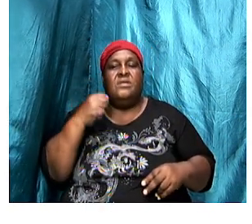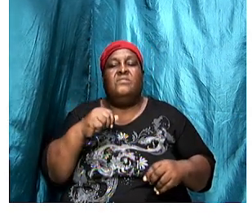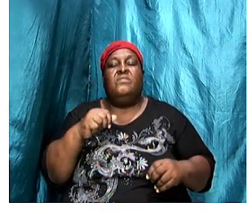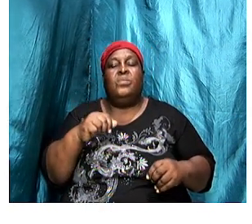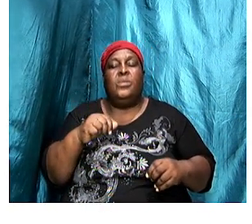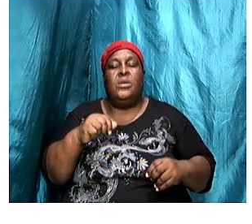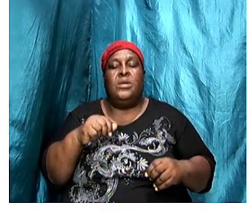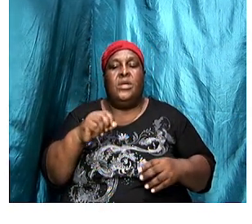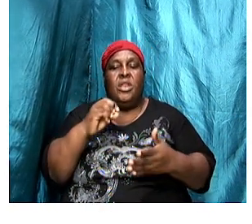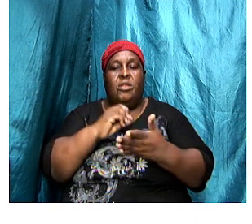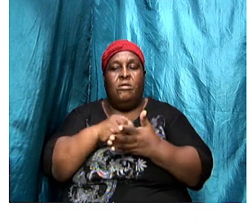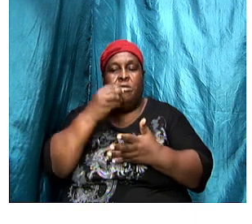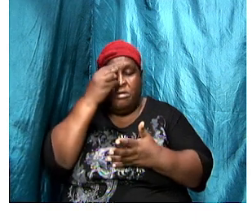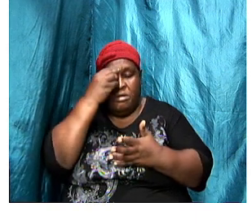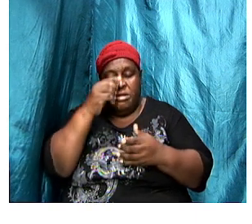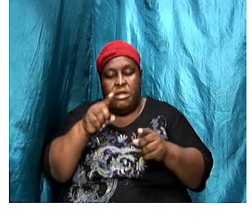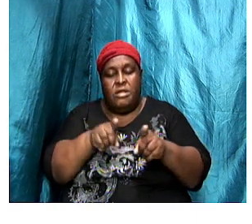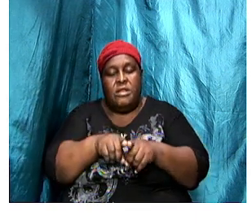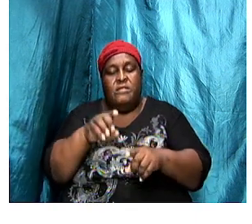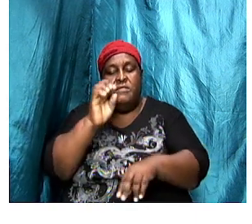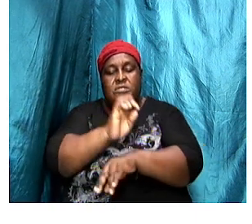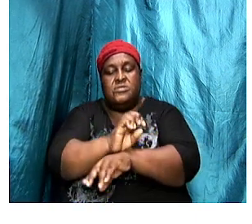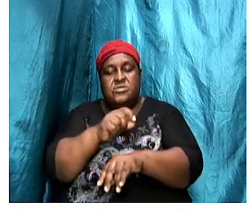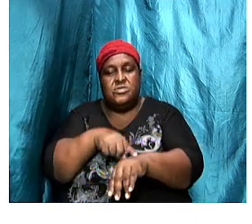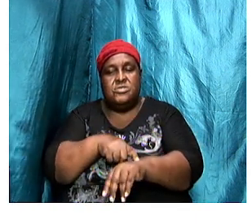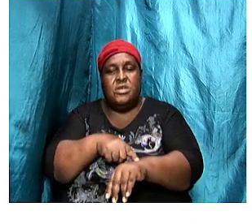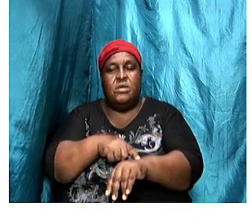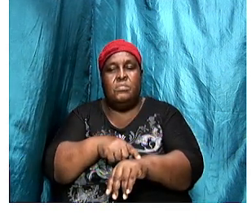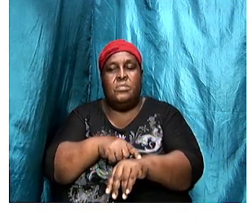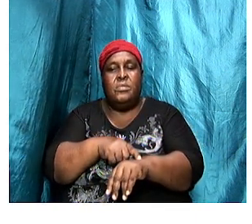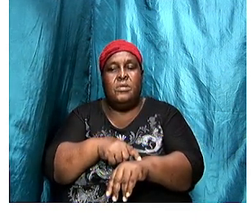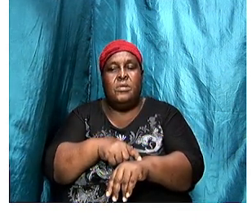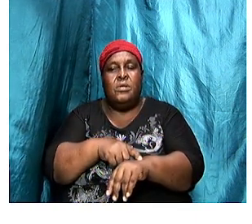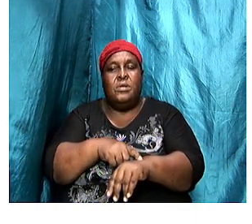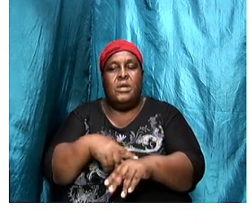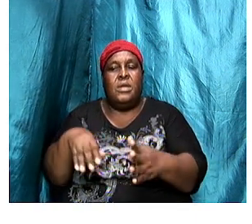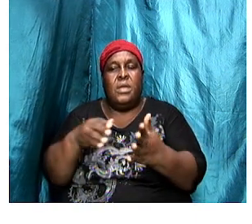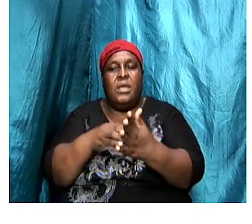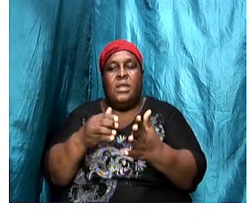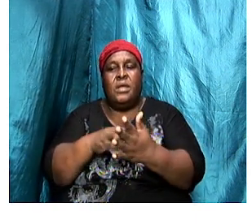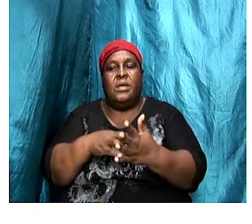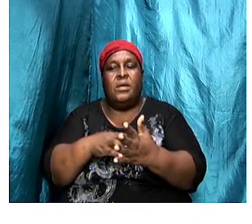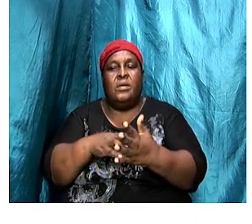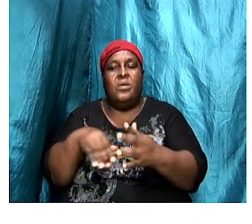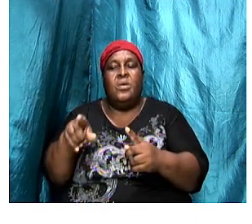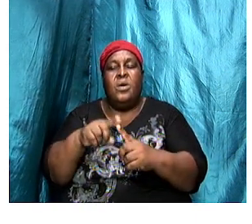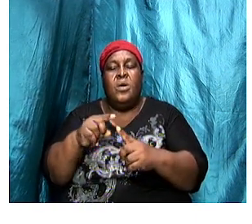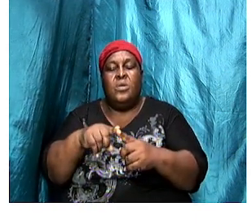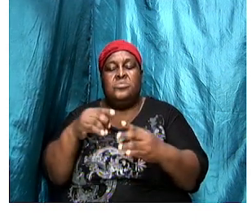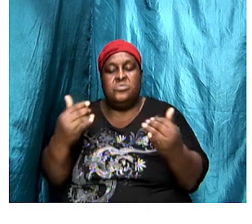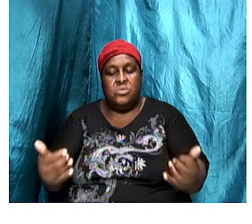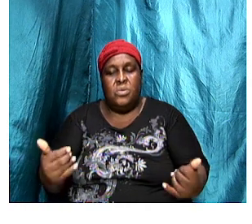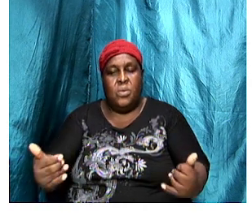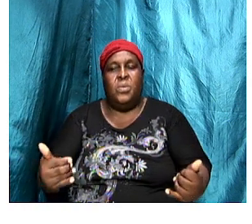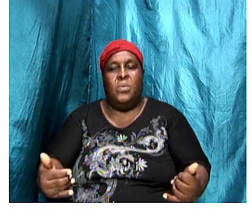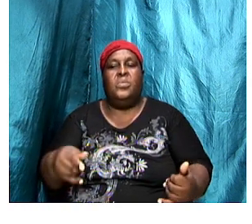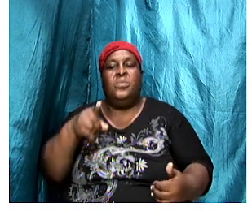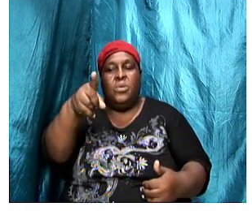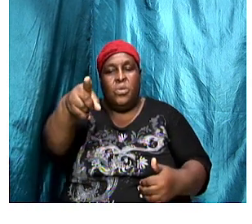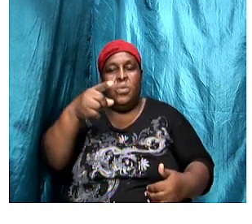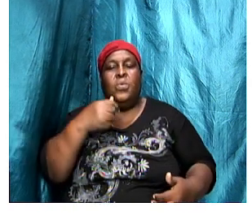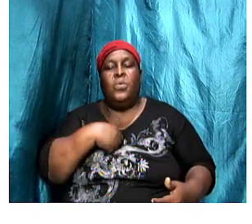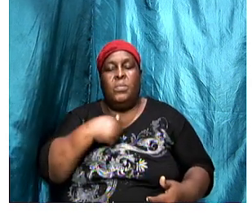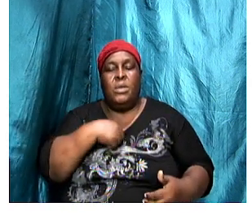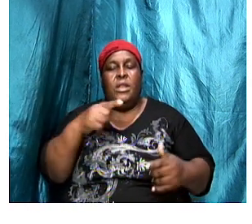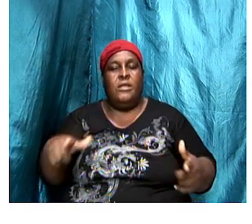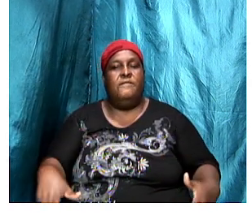the different church period over time up to this present day that you and I are